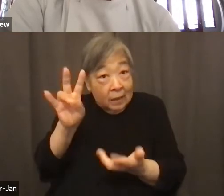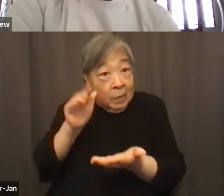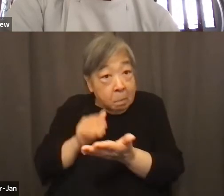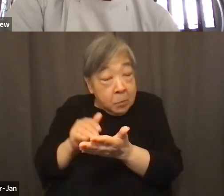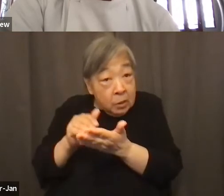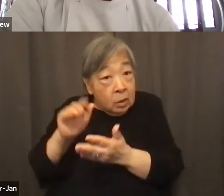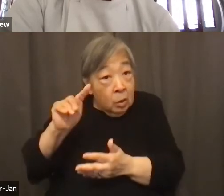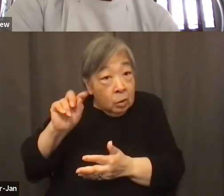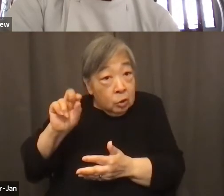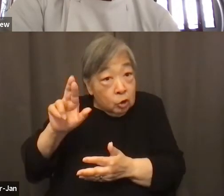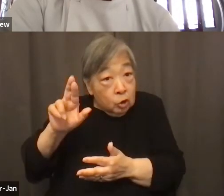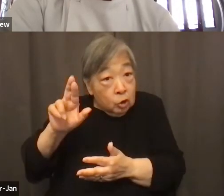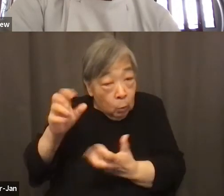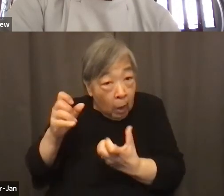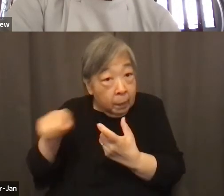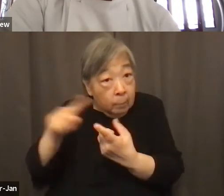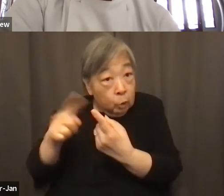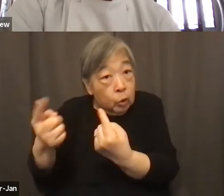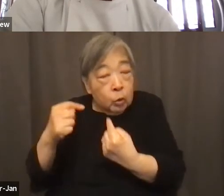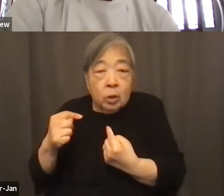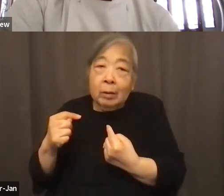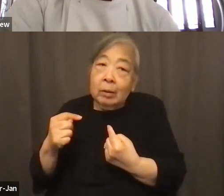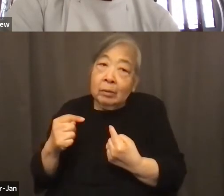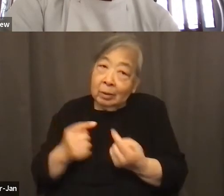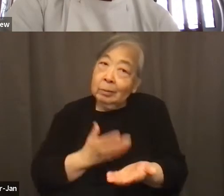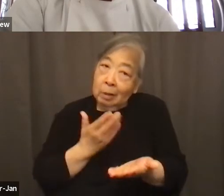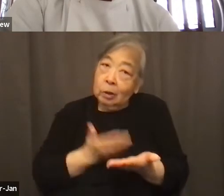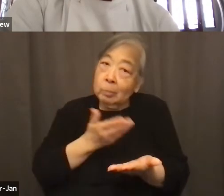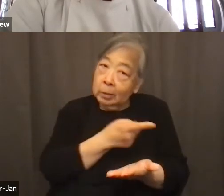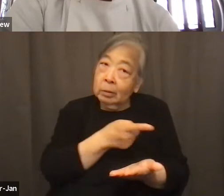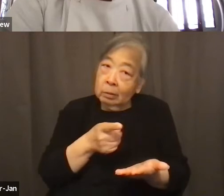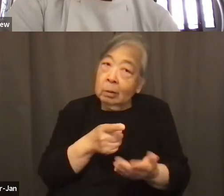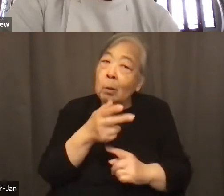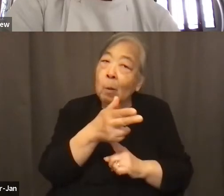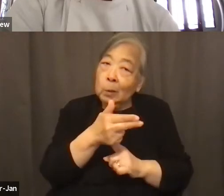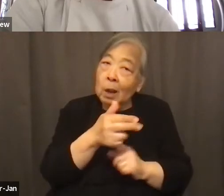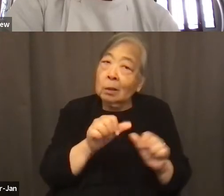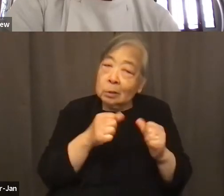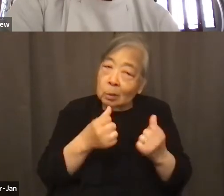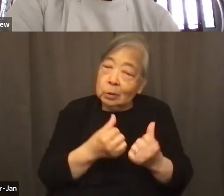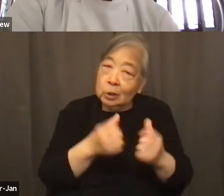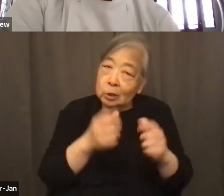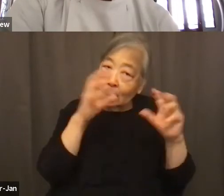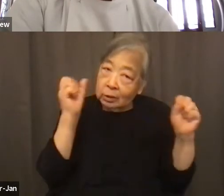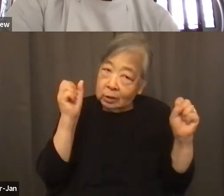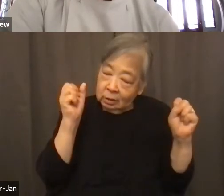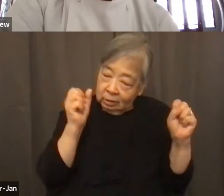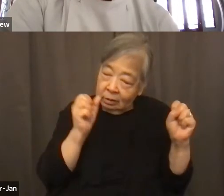it's been well documented by the hotel association president in the cranes interview.